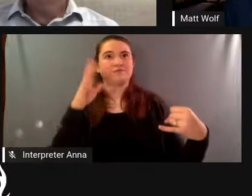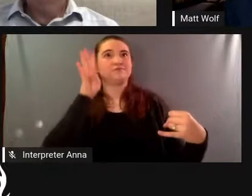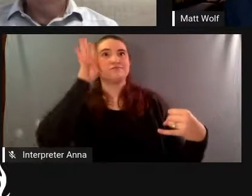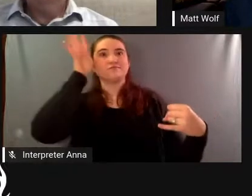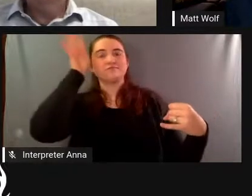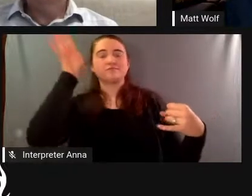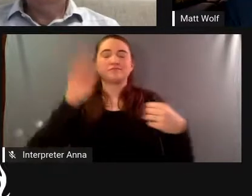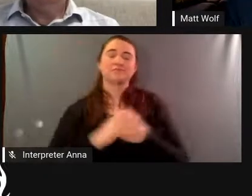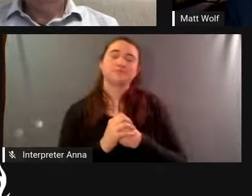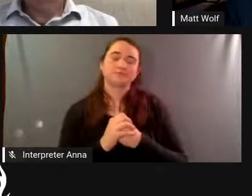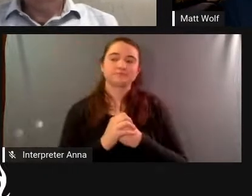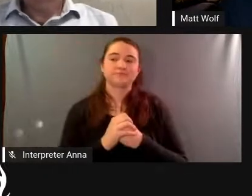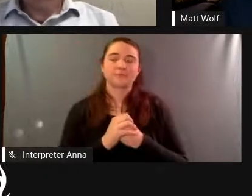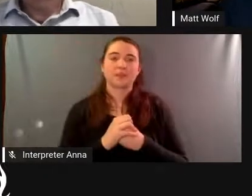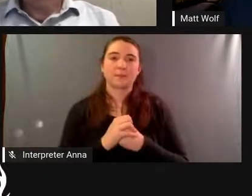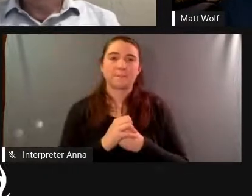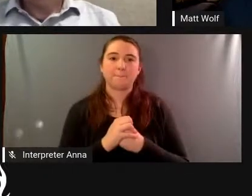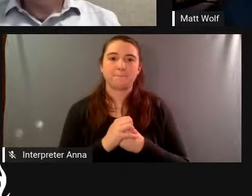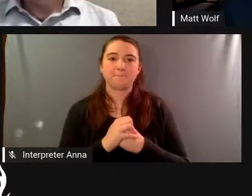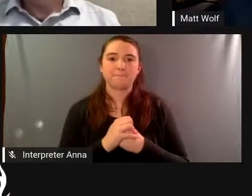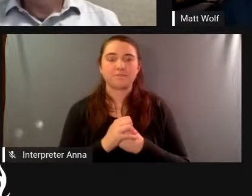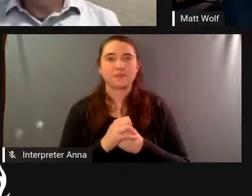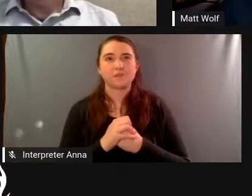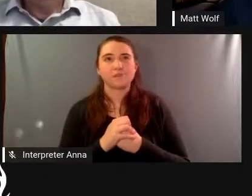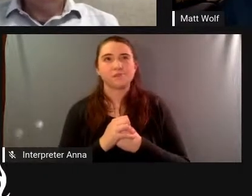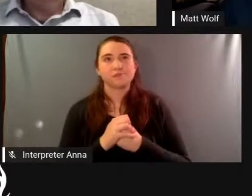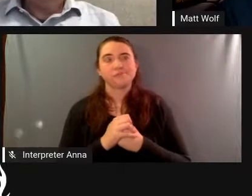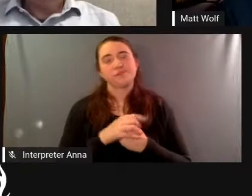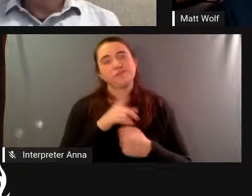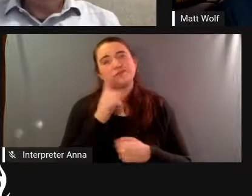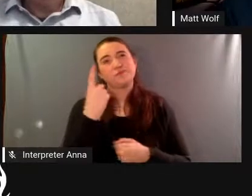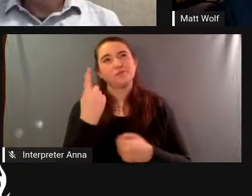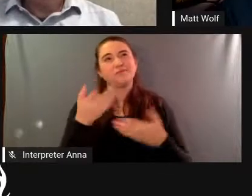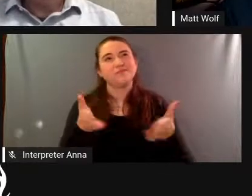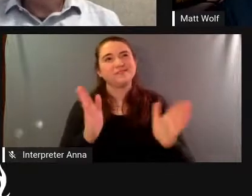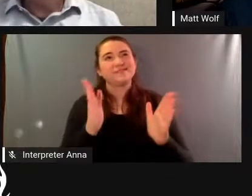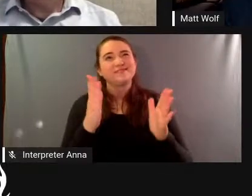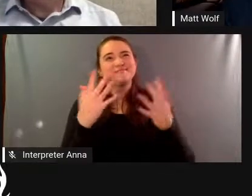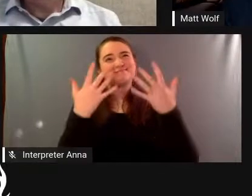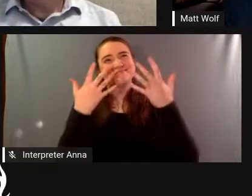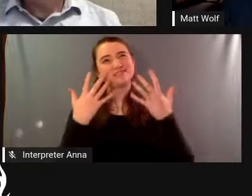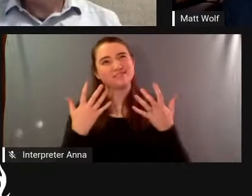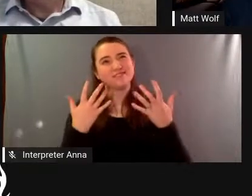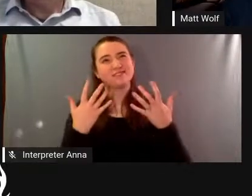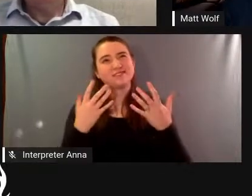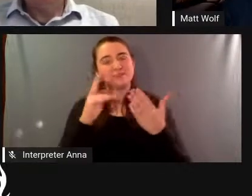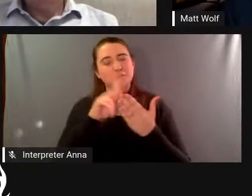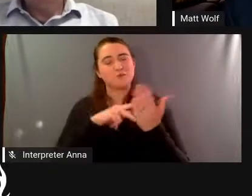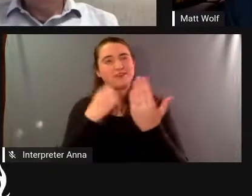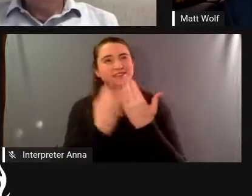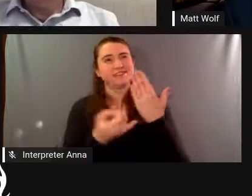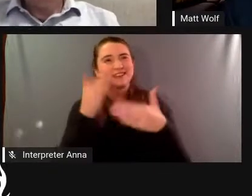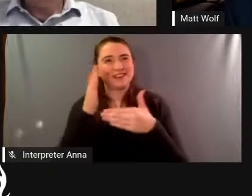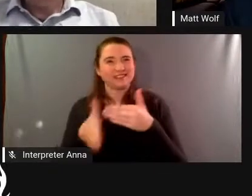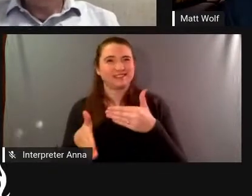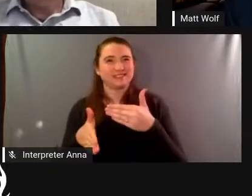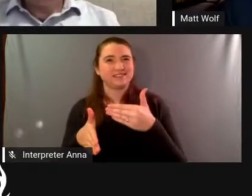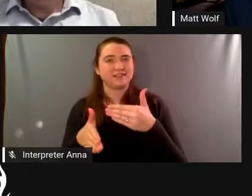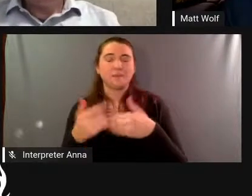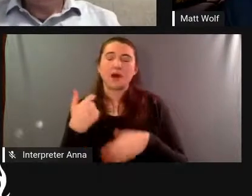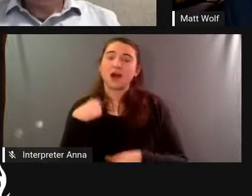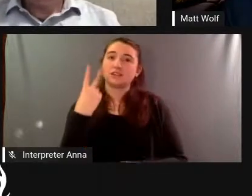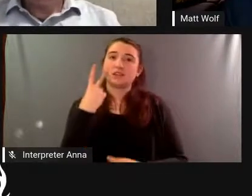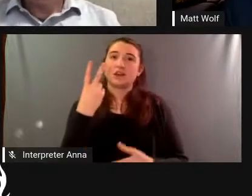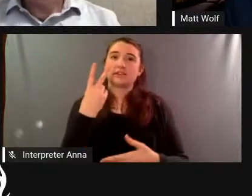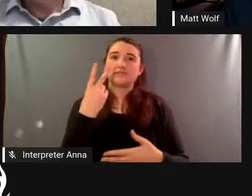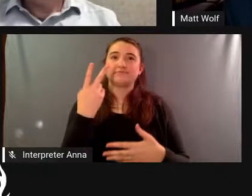um you know in a in a sense it it's tragic that this project ended but i saw a metaphor that